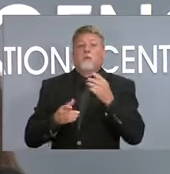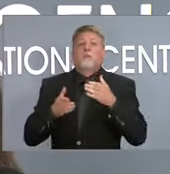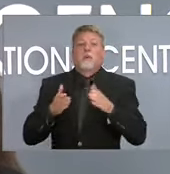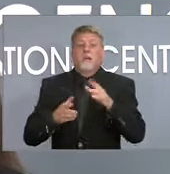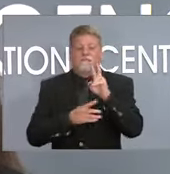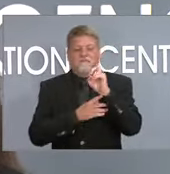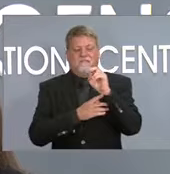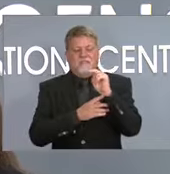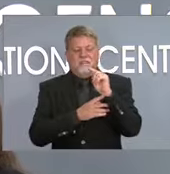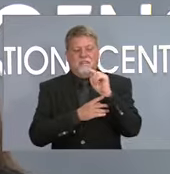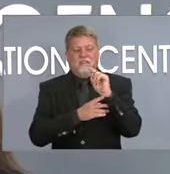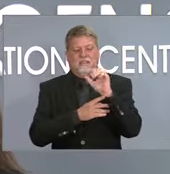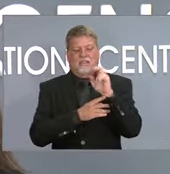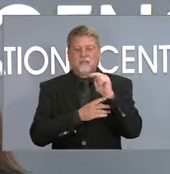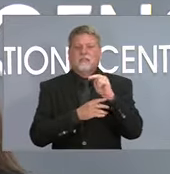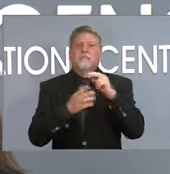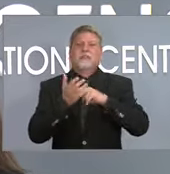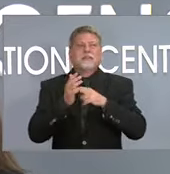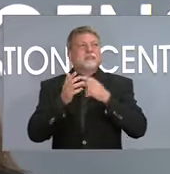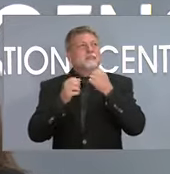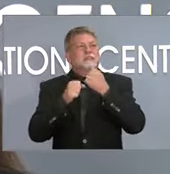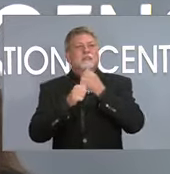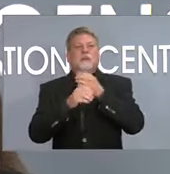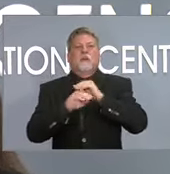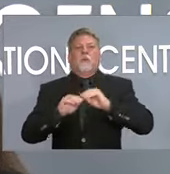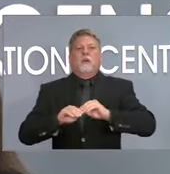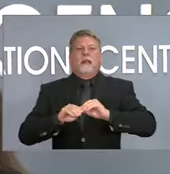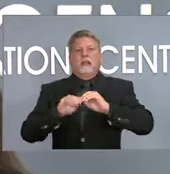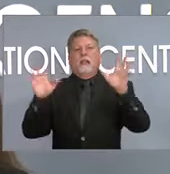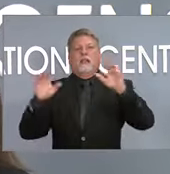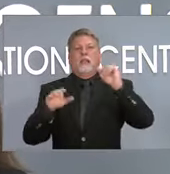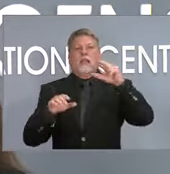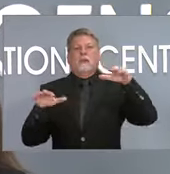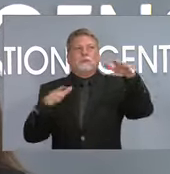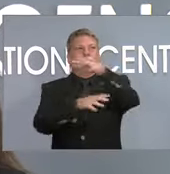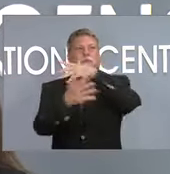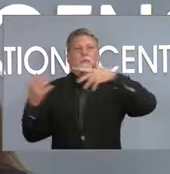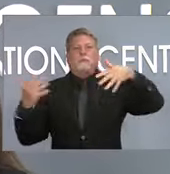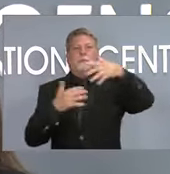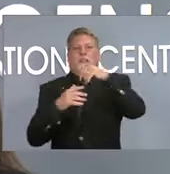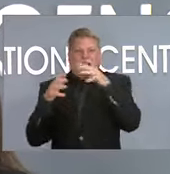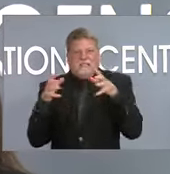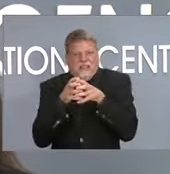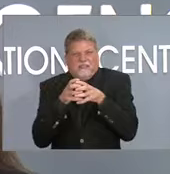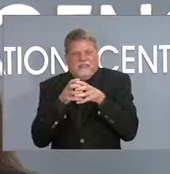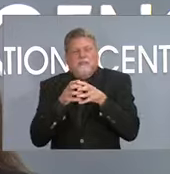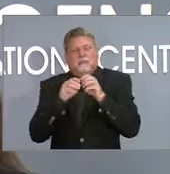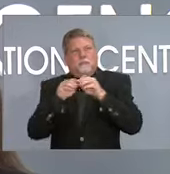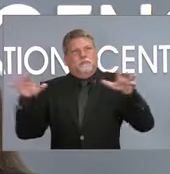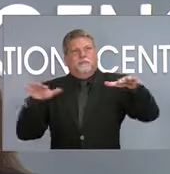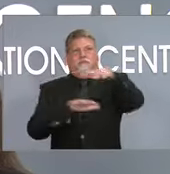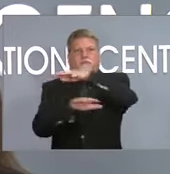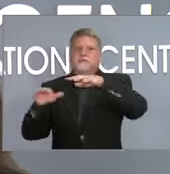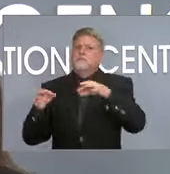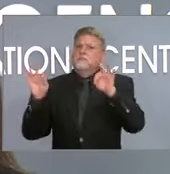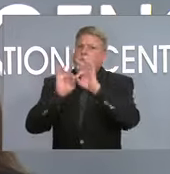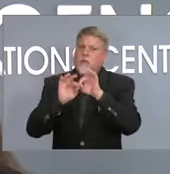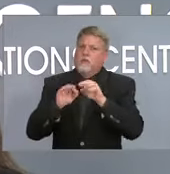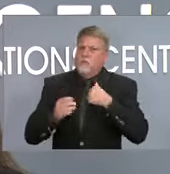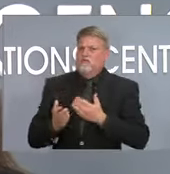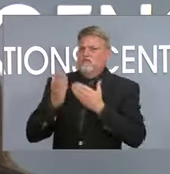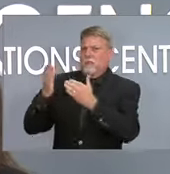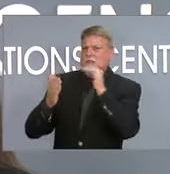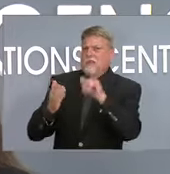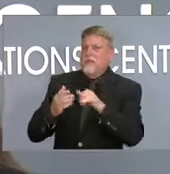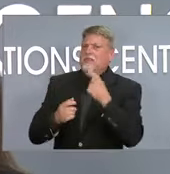we need to layer together to make sure we're protecting students. I think ventilation is a component of it. And we do recommend within the toolkit, wherever